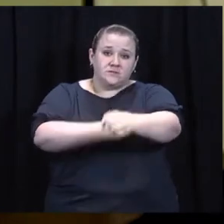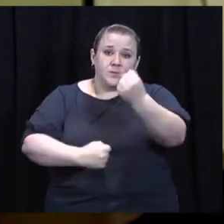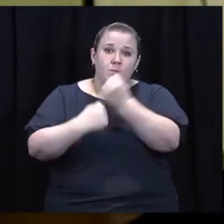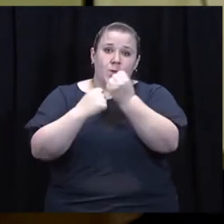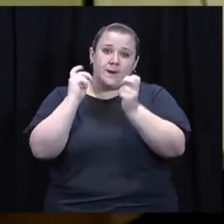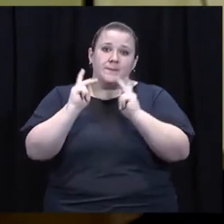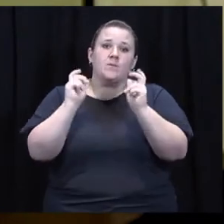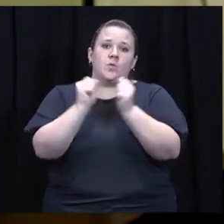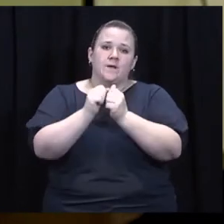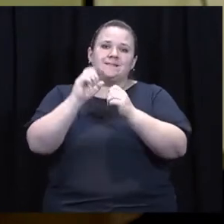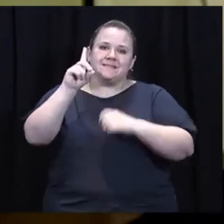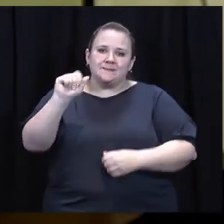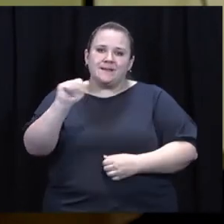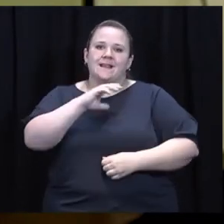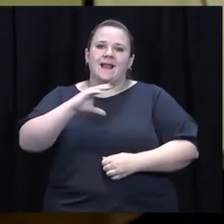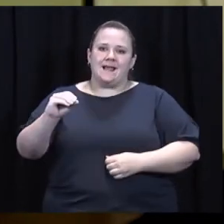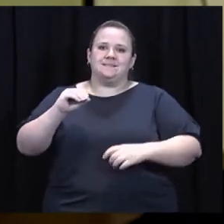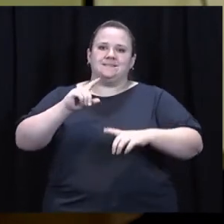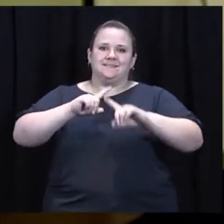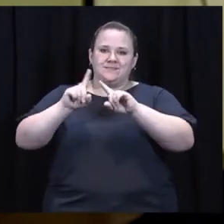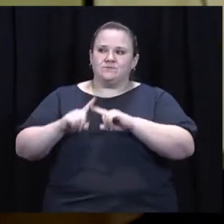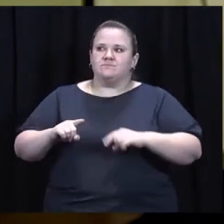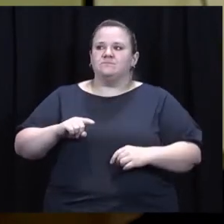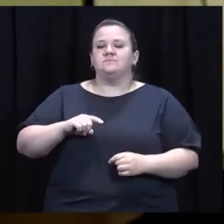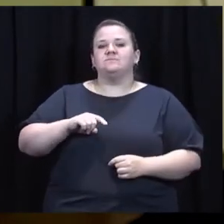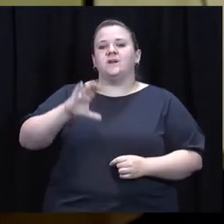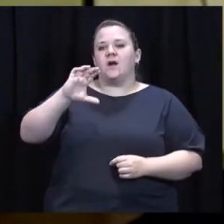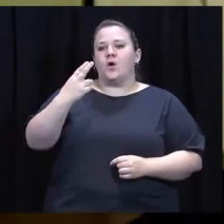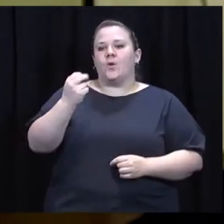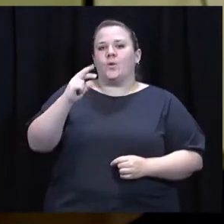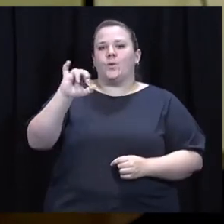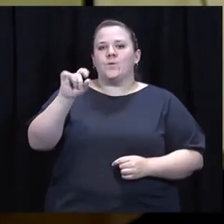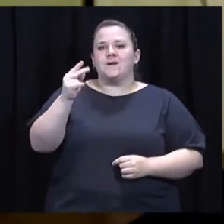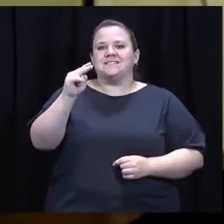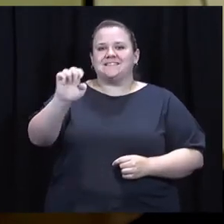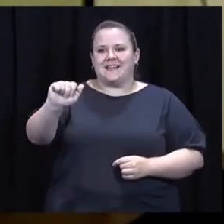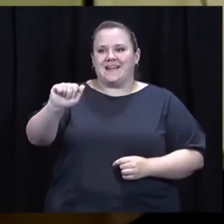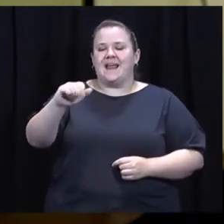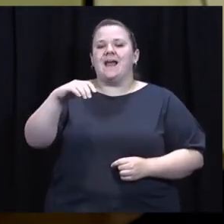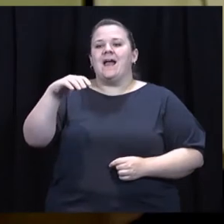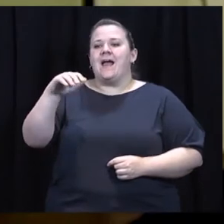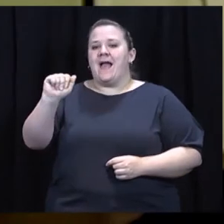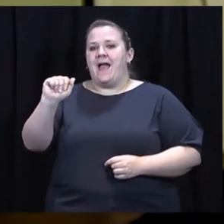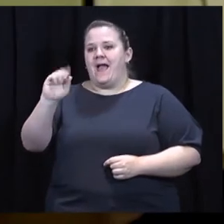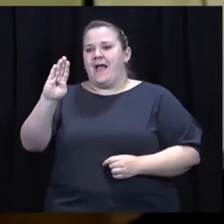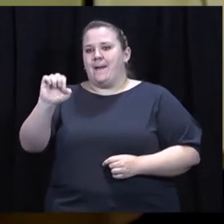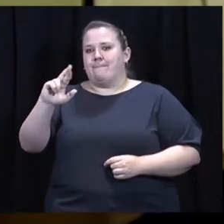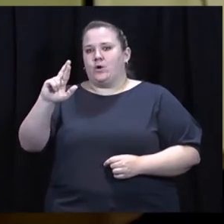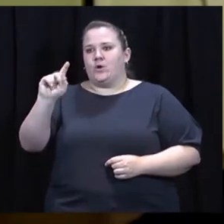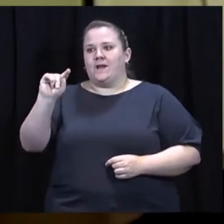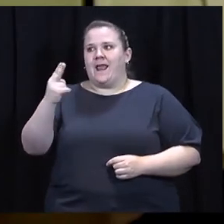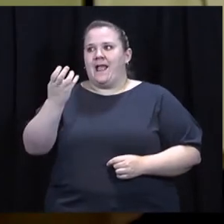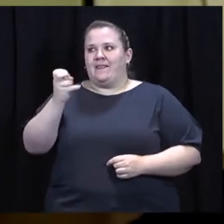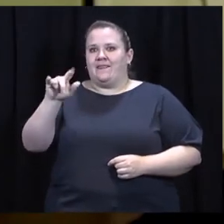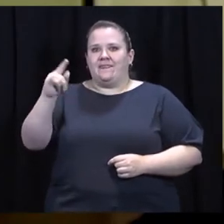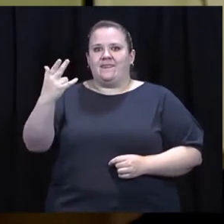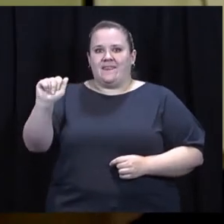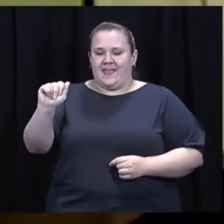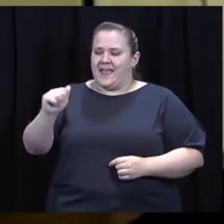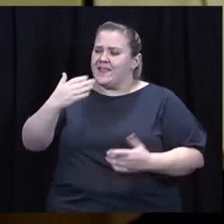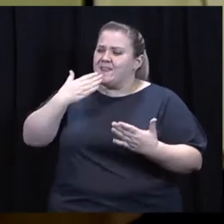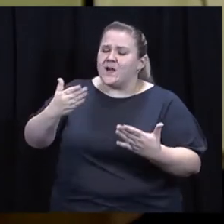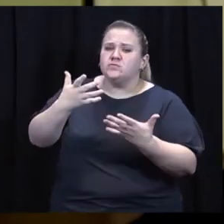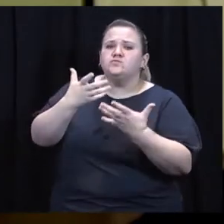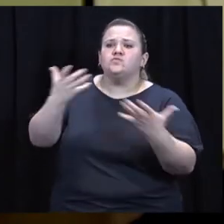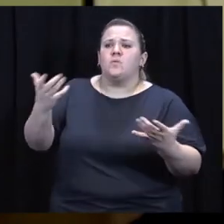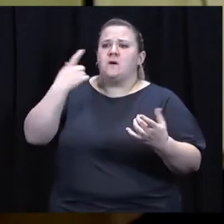diligent work supporting people with disabilities and differences. Christina Abernathy, one of my closest friends and a previous award recipient herself,